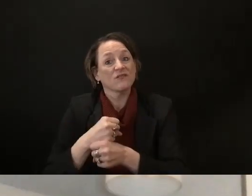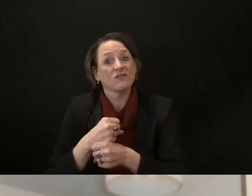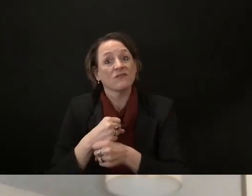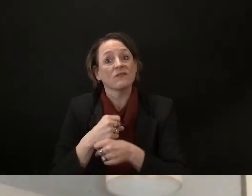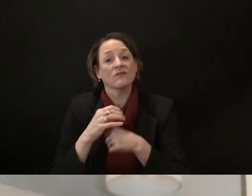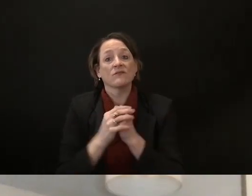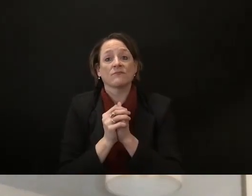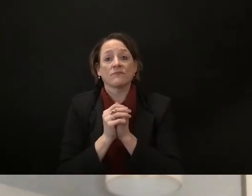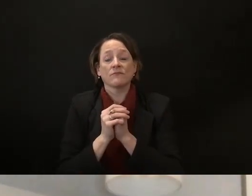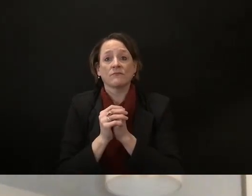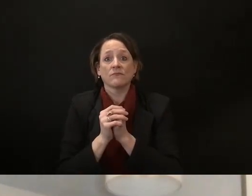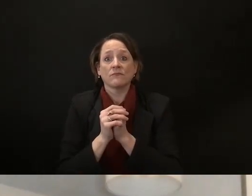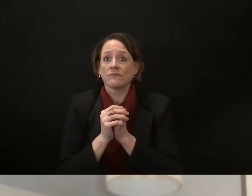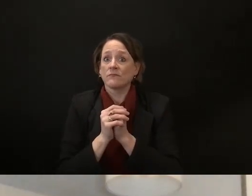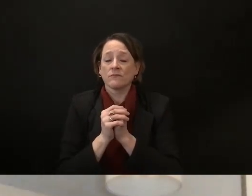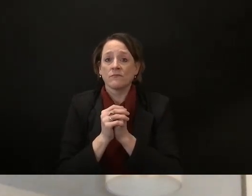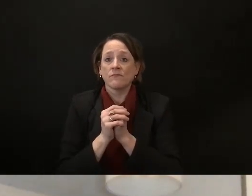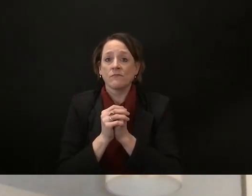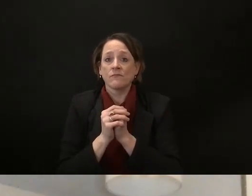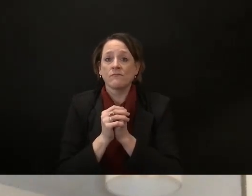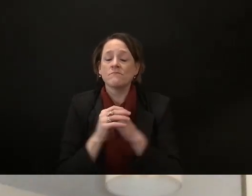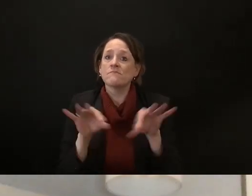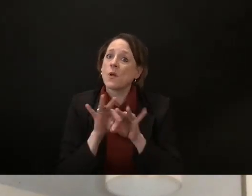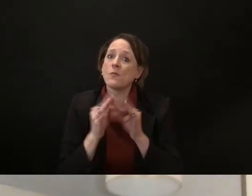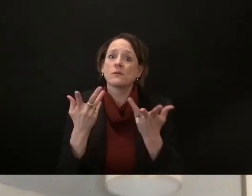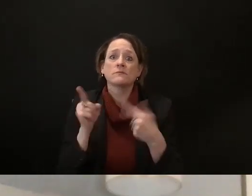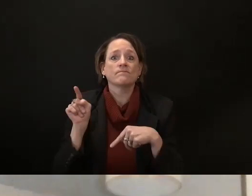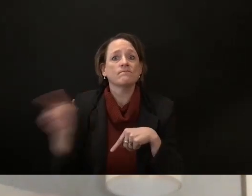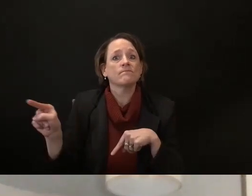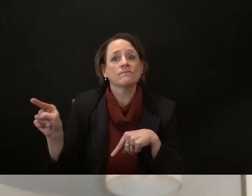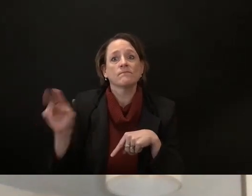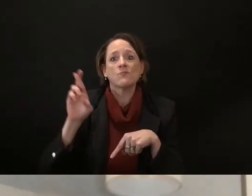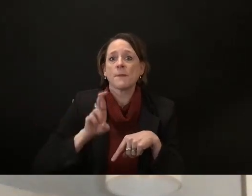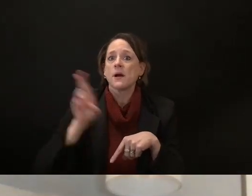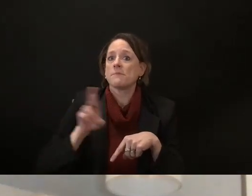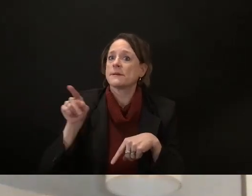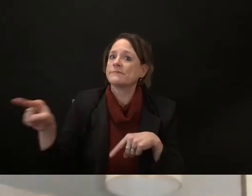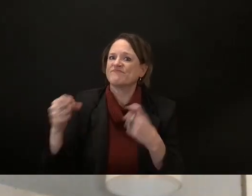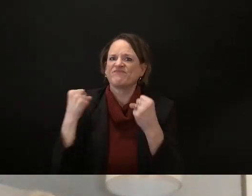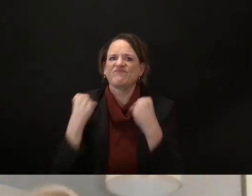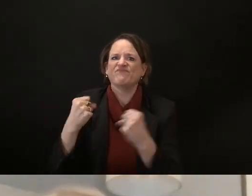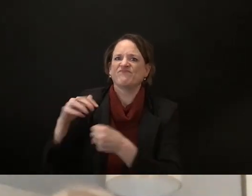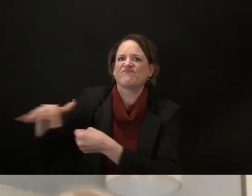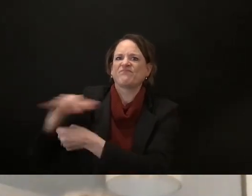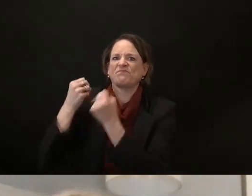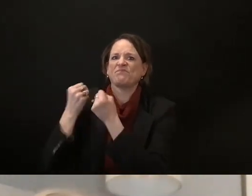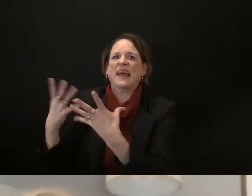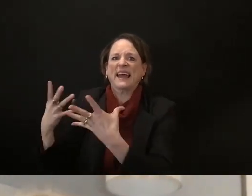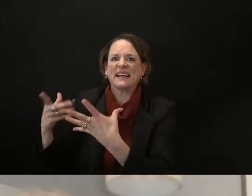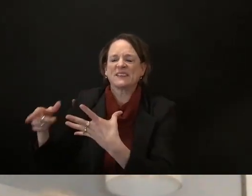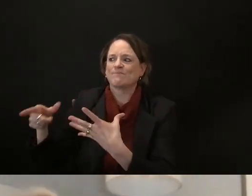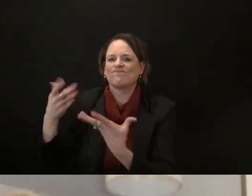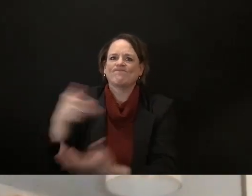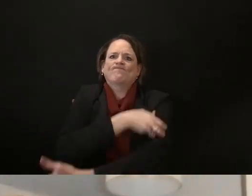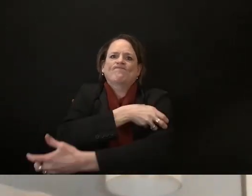they get a they get a swing at it um and we'll see what ends up happening the last thing that to note um because we only do this every two years